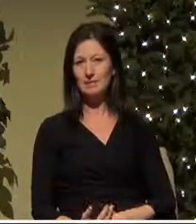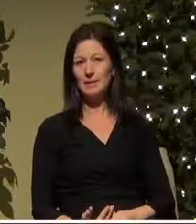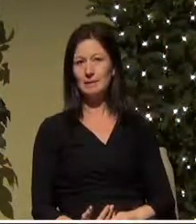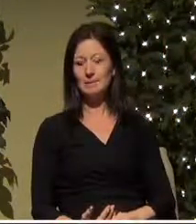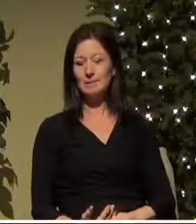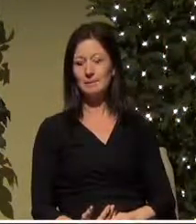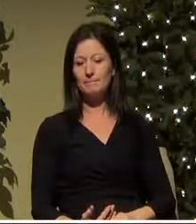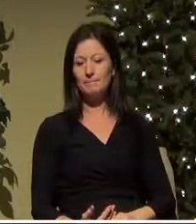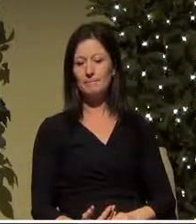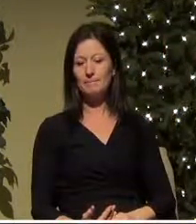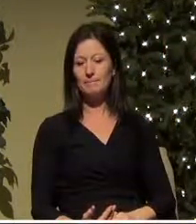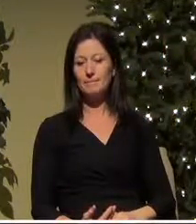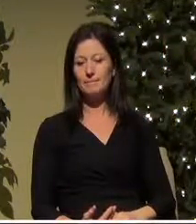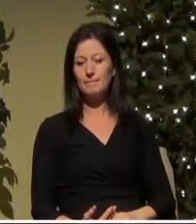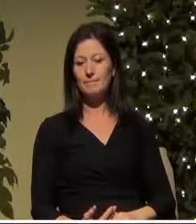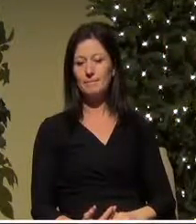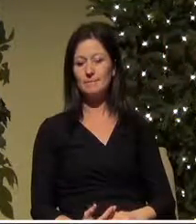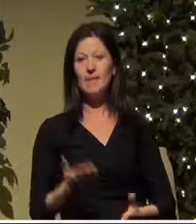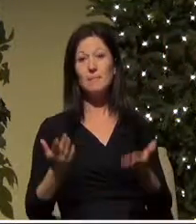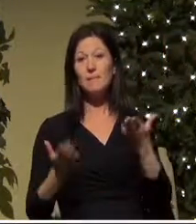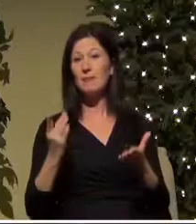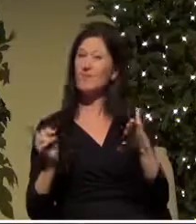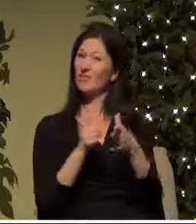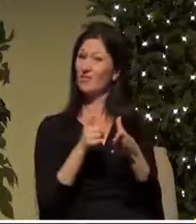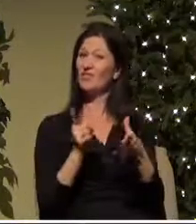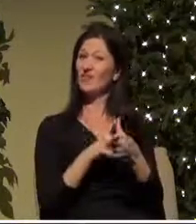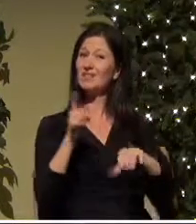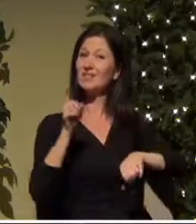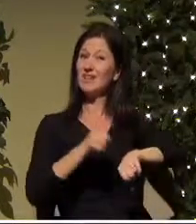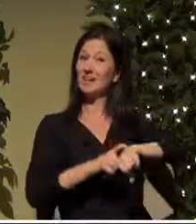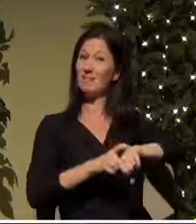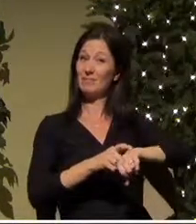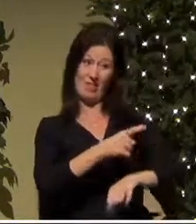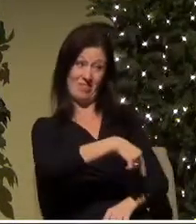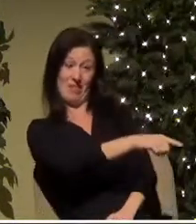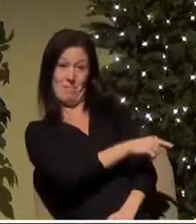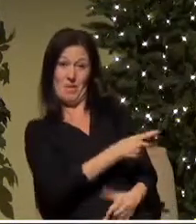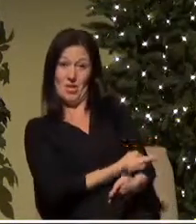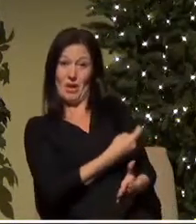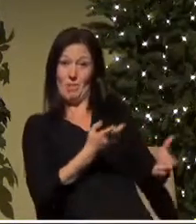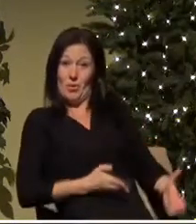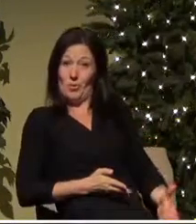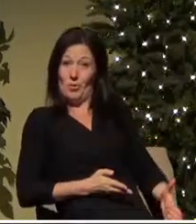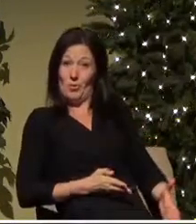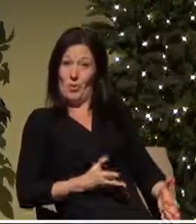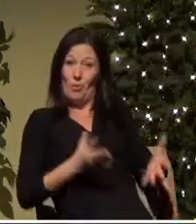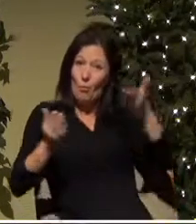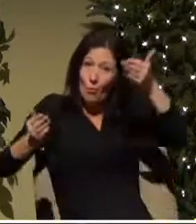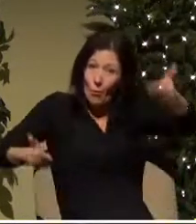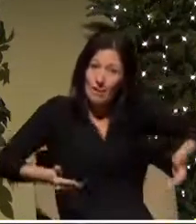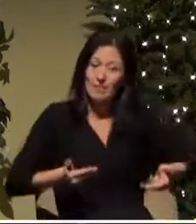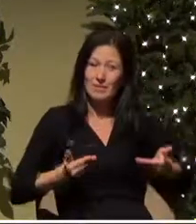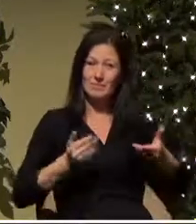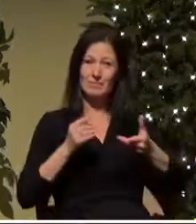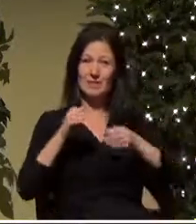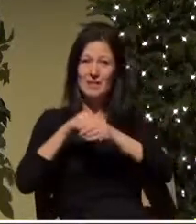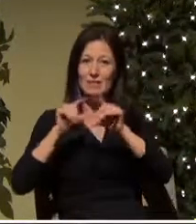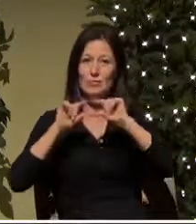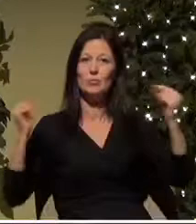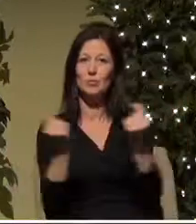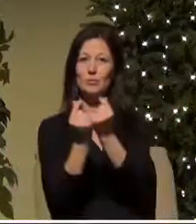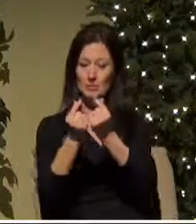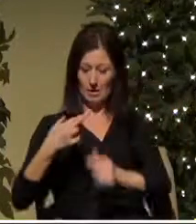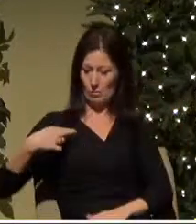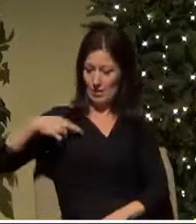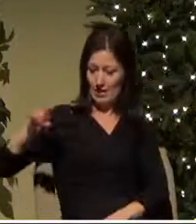perhaps one of the first and only times these shepherds these outcasts had ever been welcomed into a religious